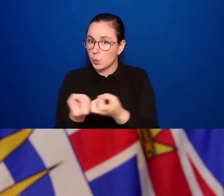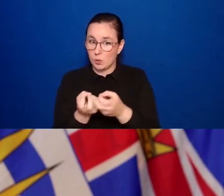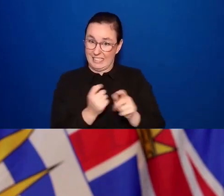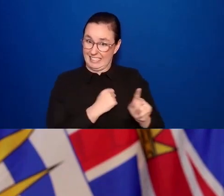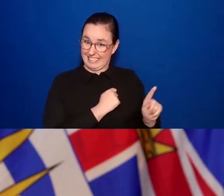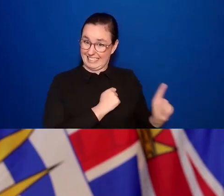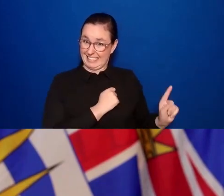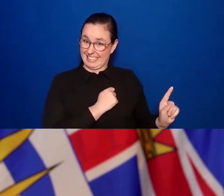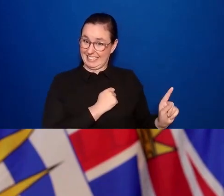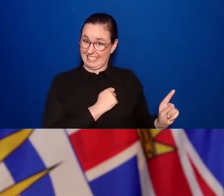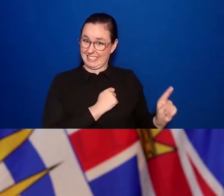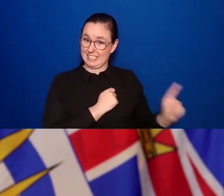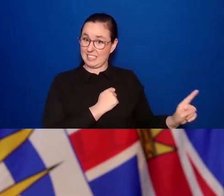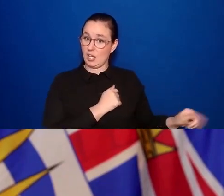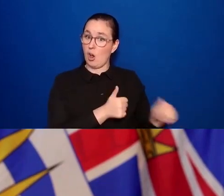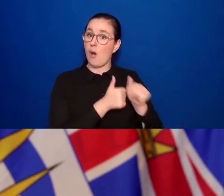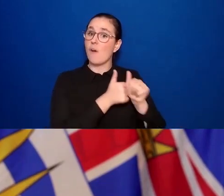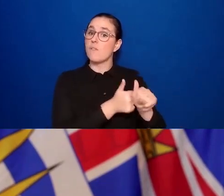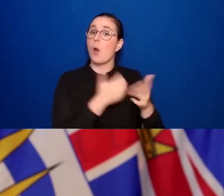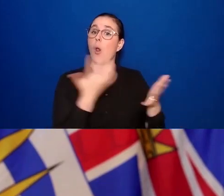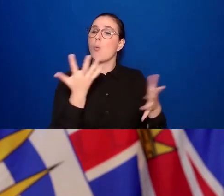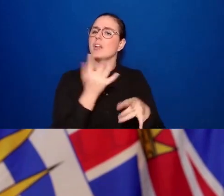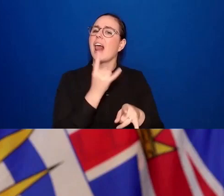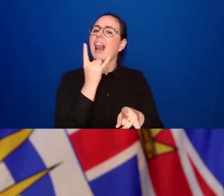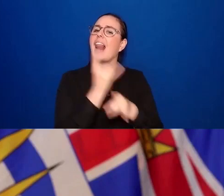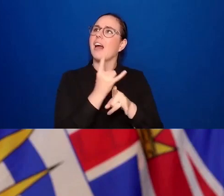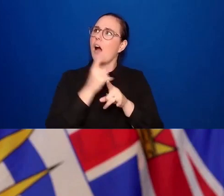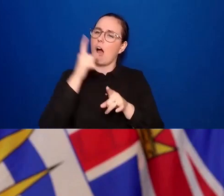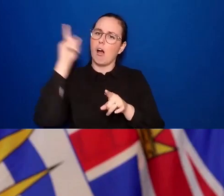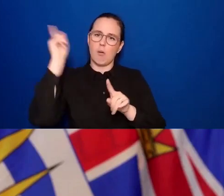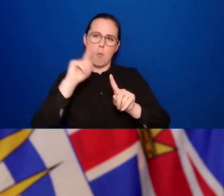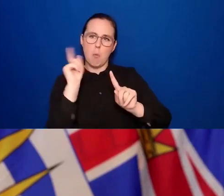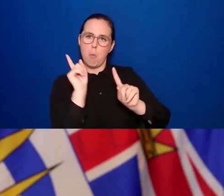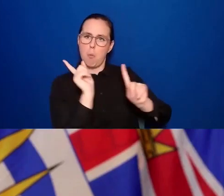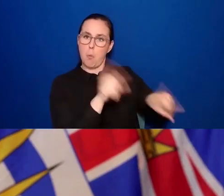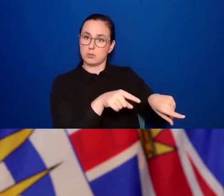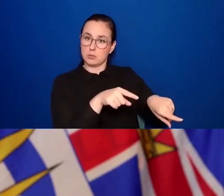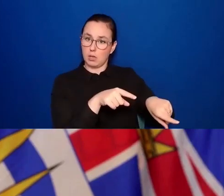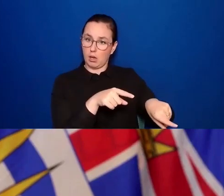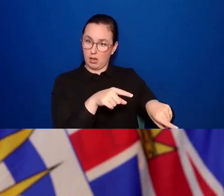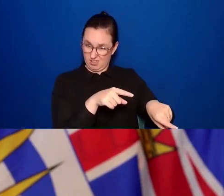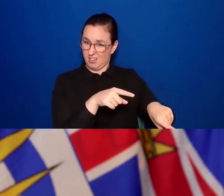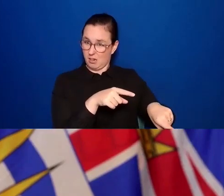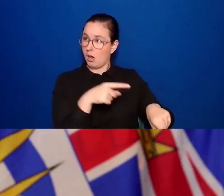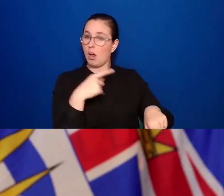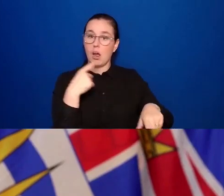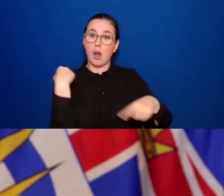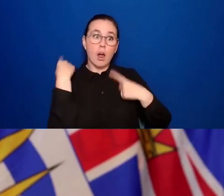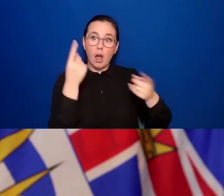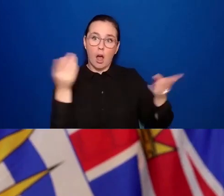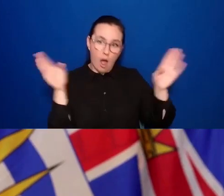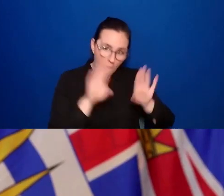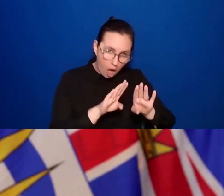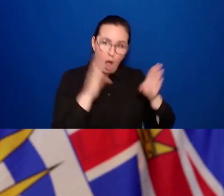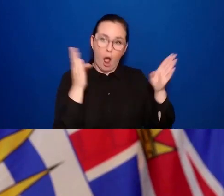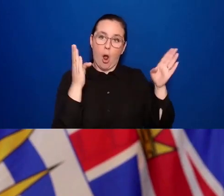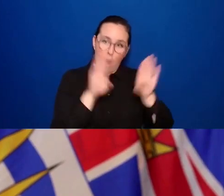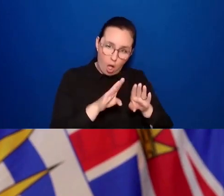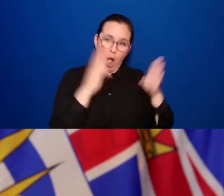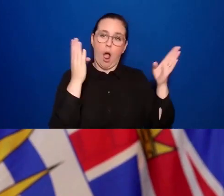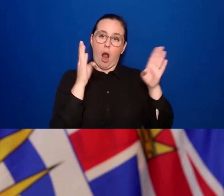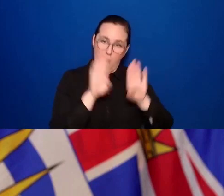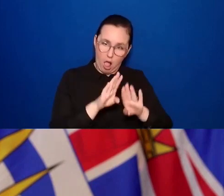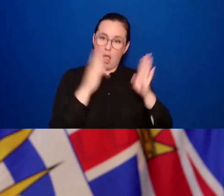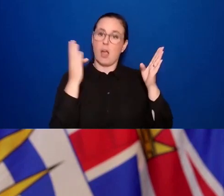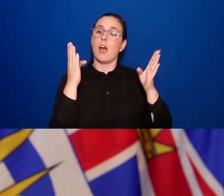in the past. So they're the ones that have been most differentially affected by this. So there's a number of reasons why we focused on